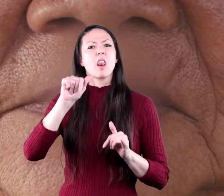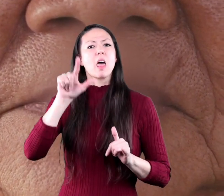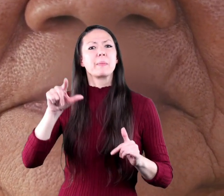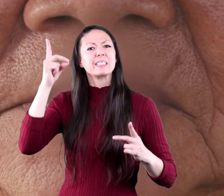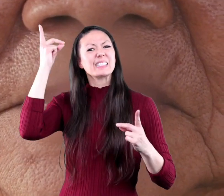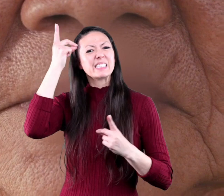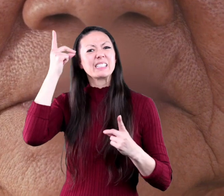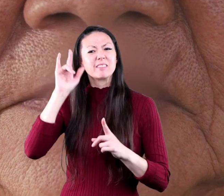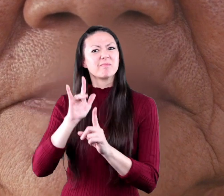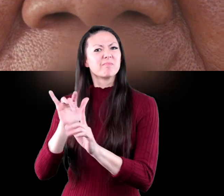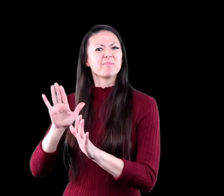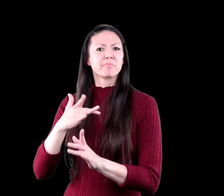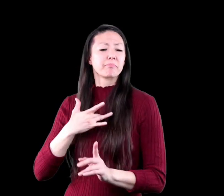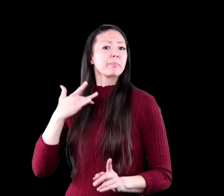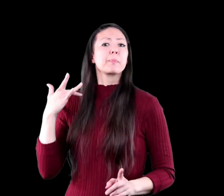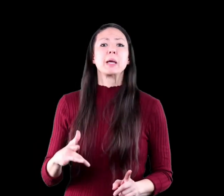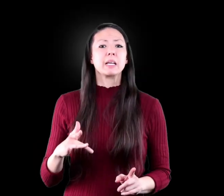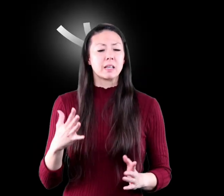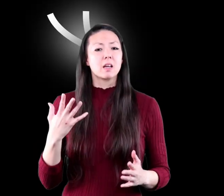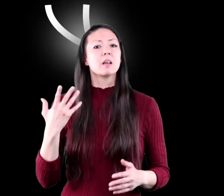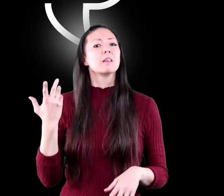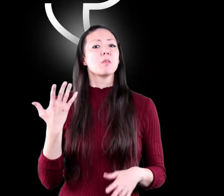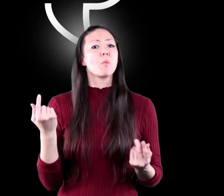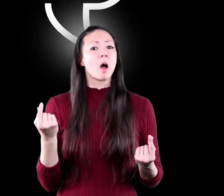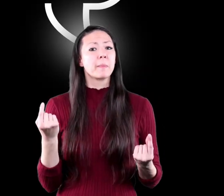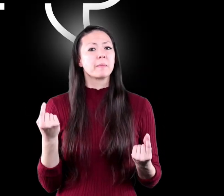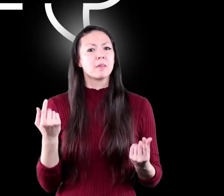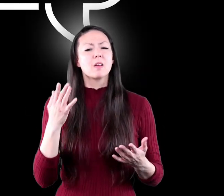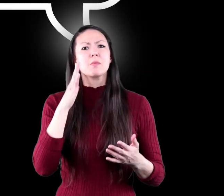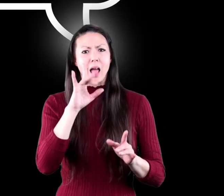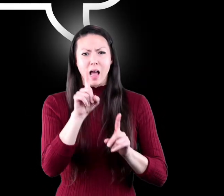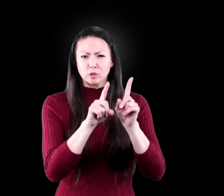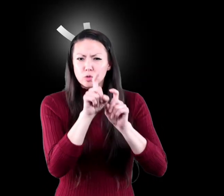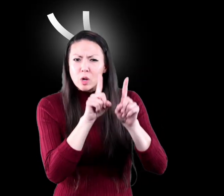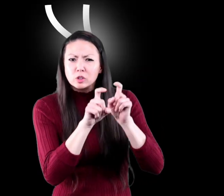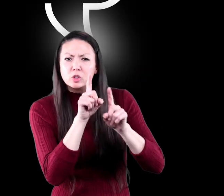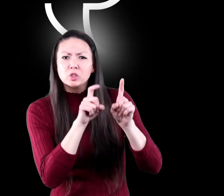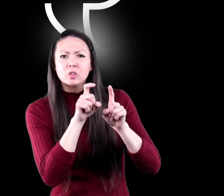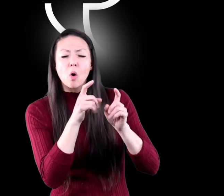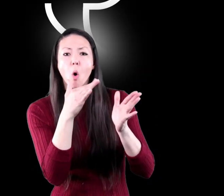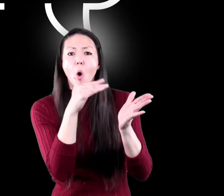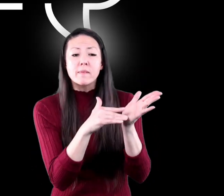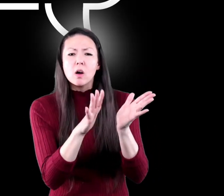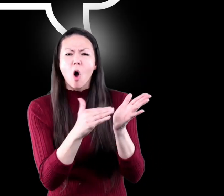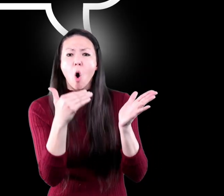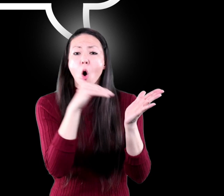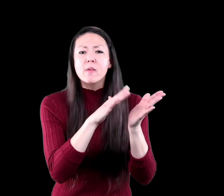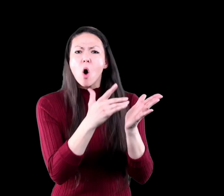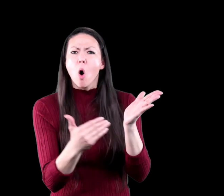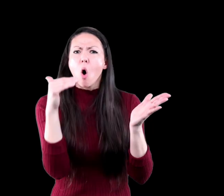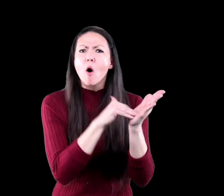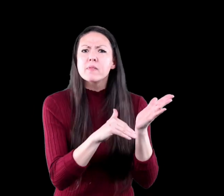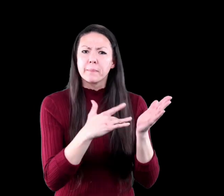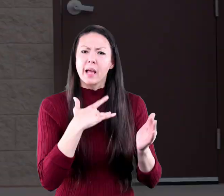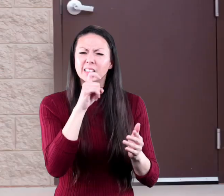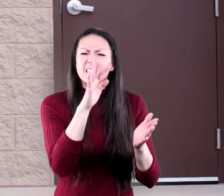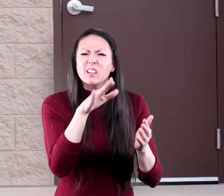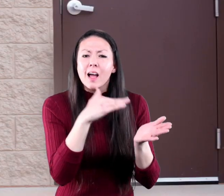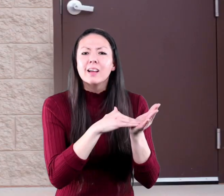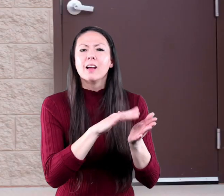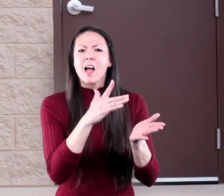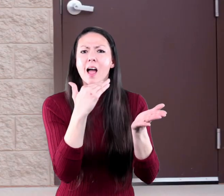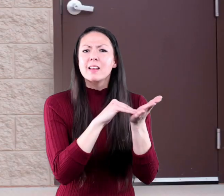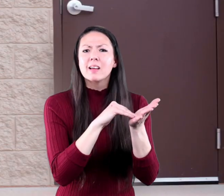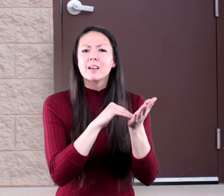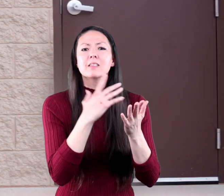disease someone with Alzheimer's may ask the same questions over and over they